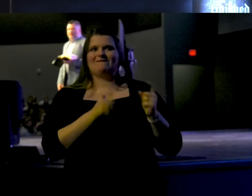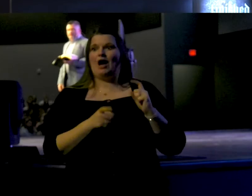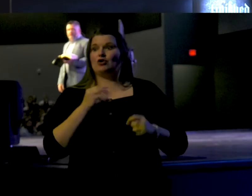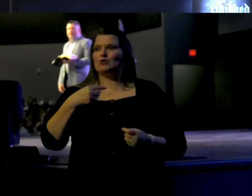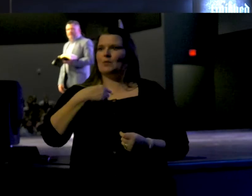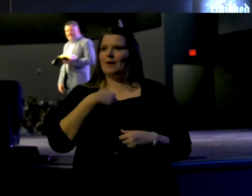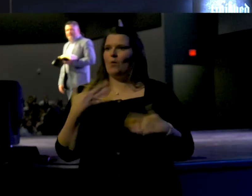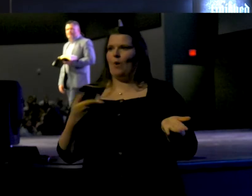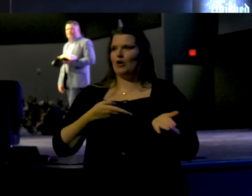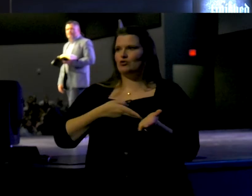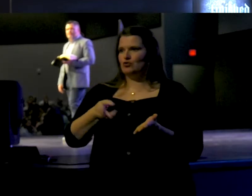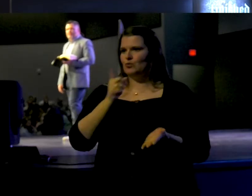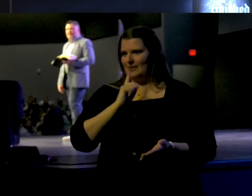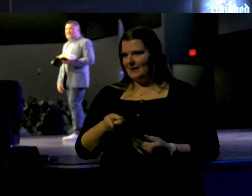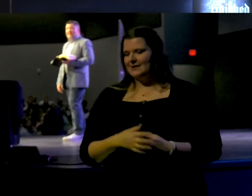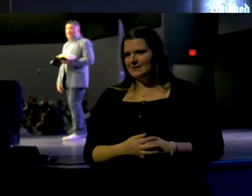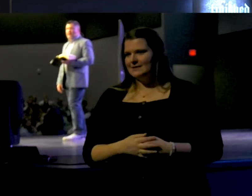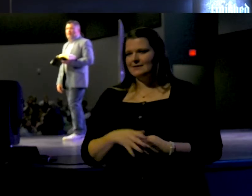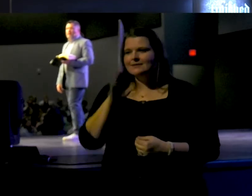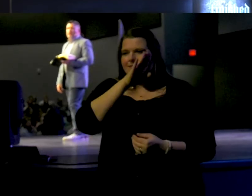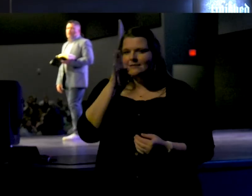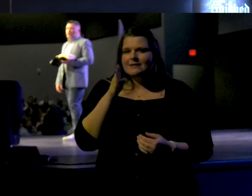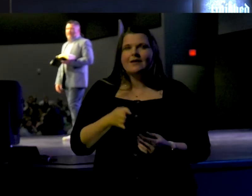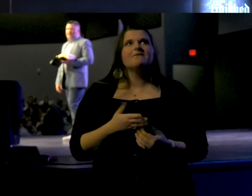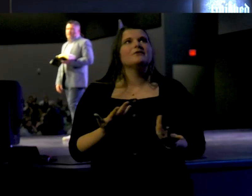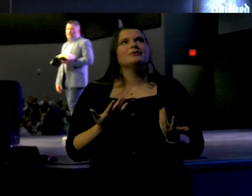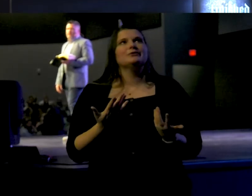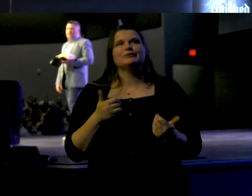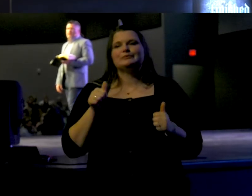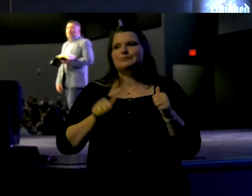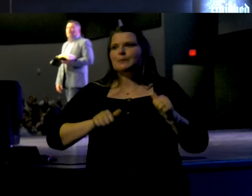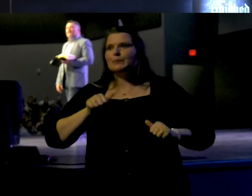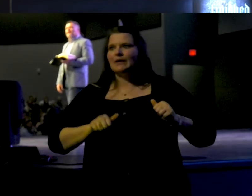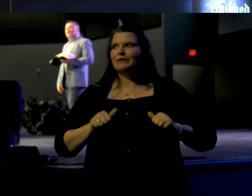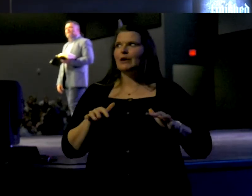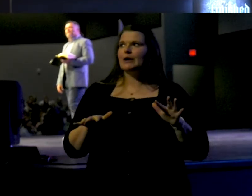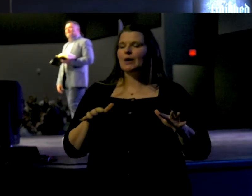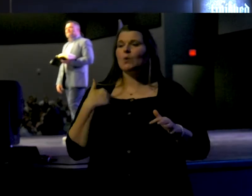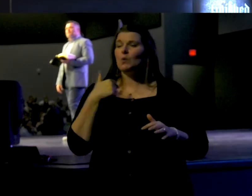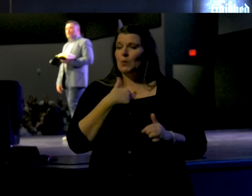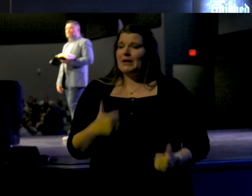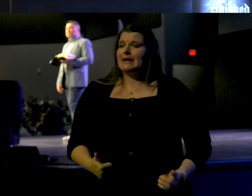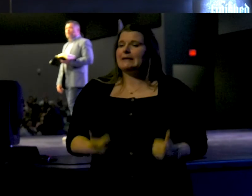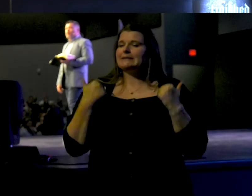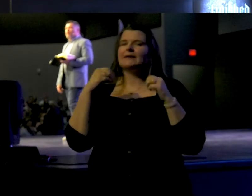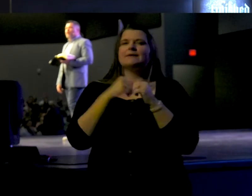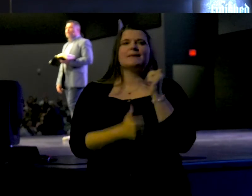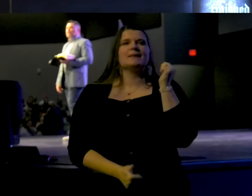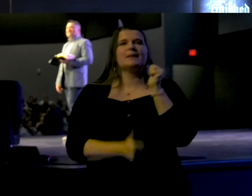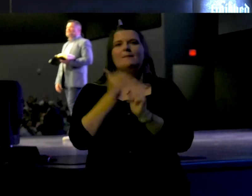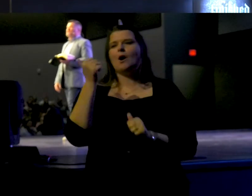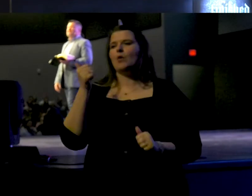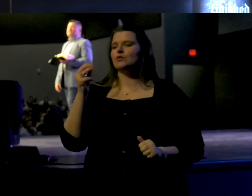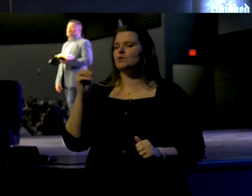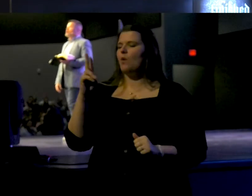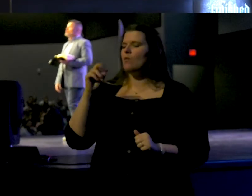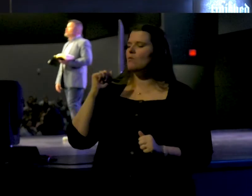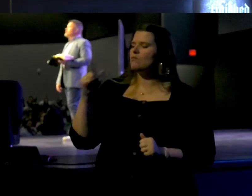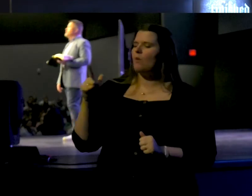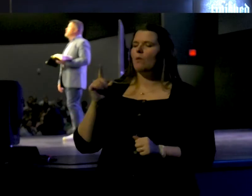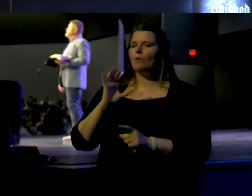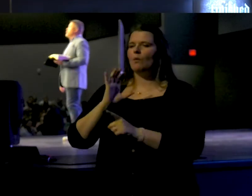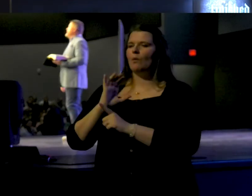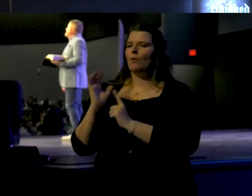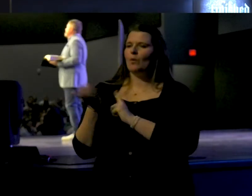what truth is. Never waver. We live in the most moral, relativistic